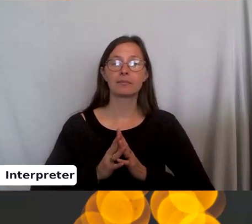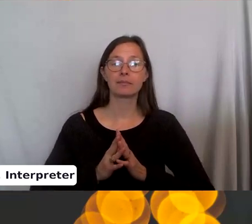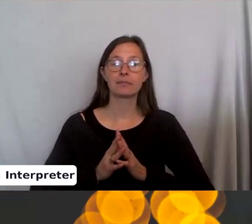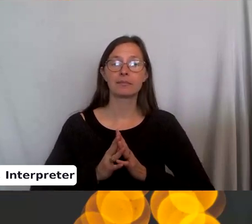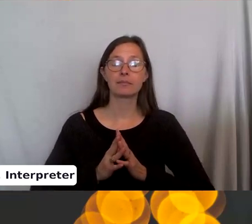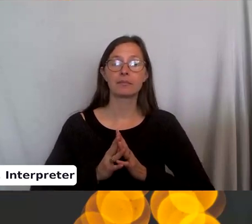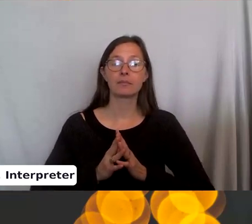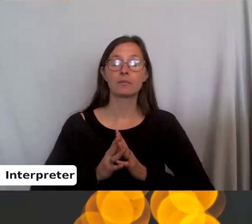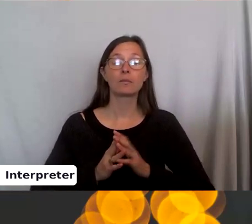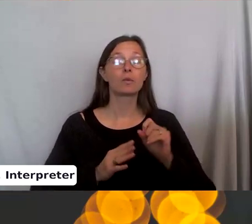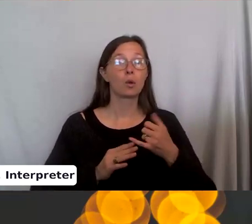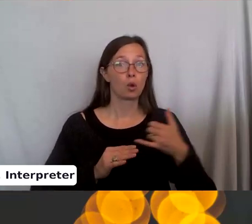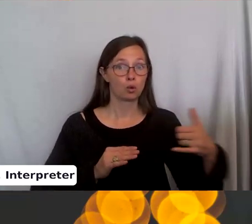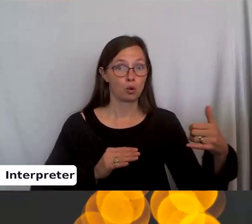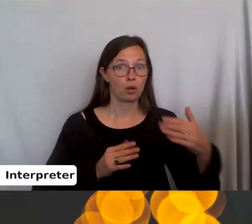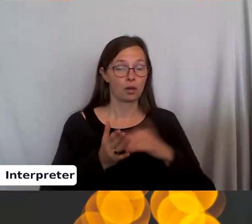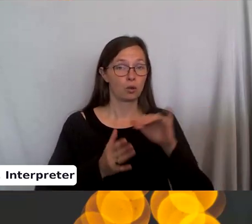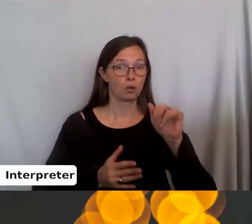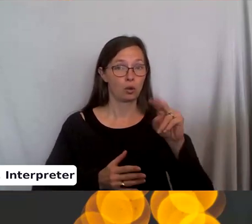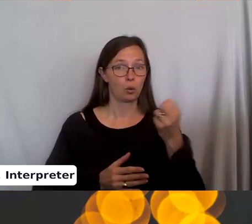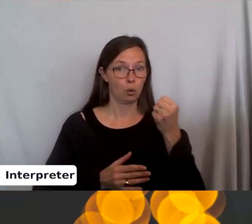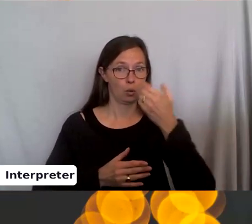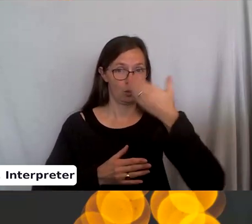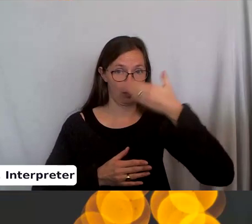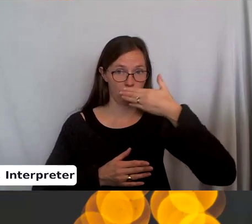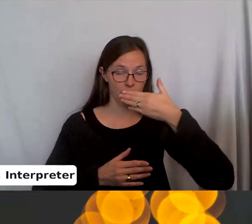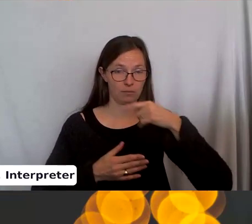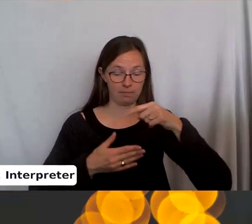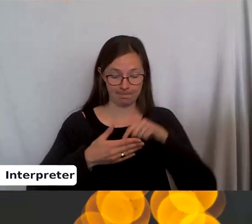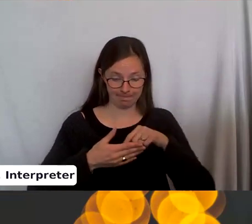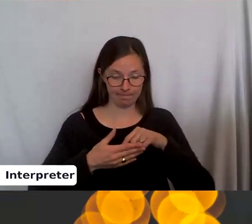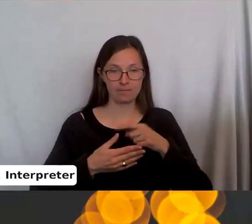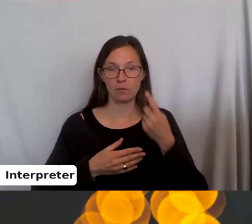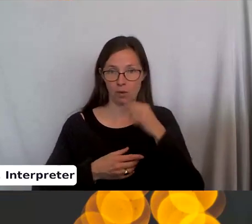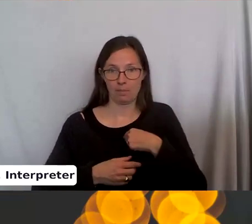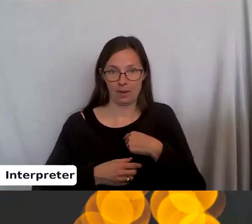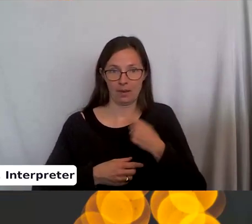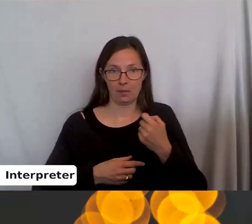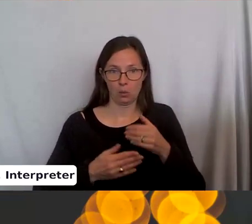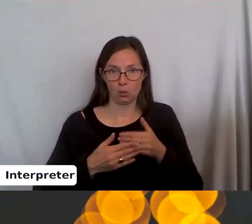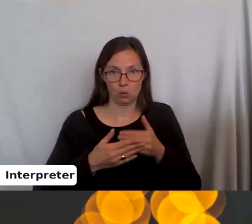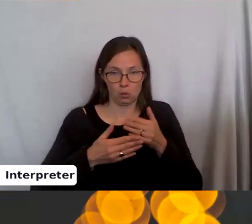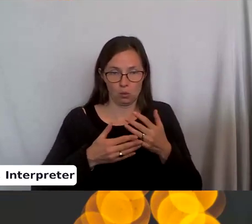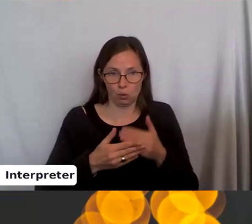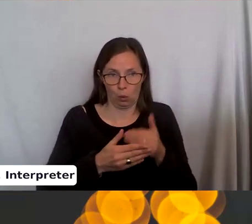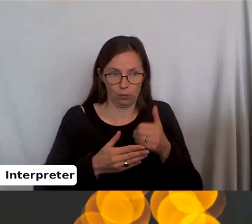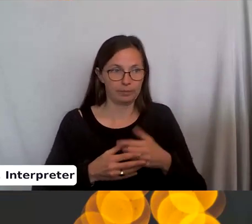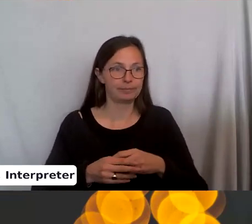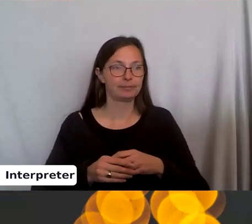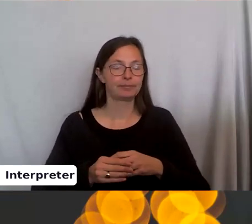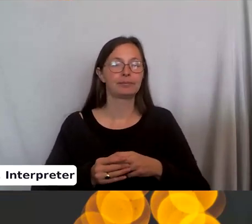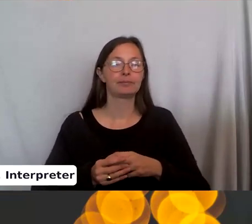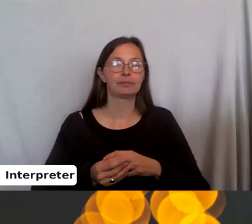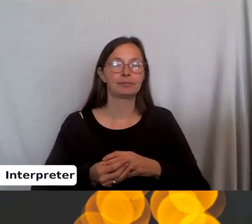Yarn is held in the front for purling. So it's a little bit, for me, it's a little bit shorter. Okay. So